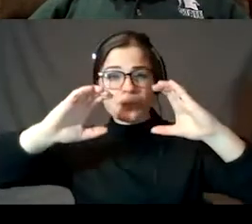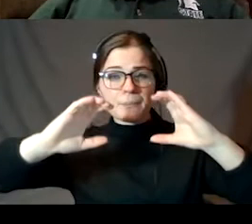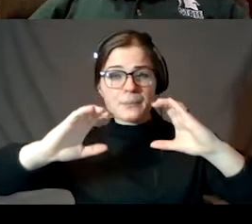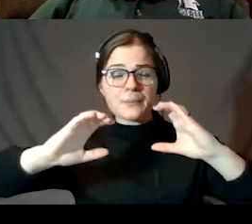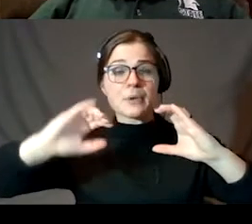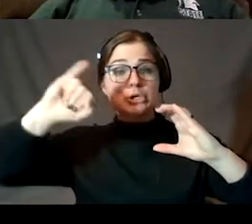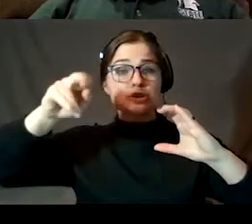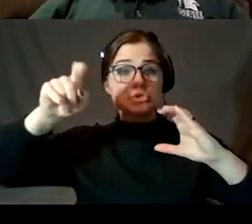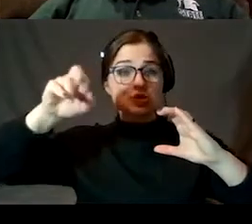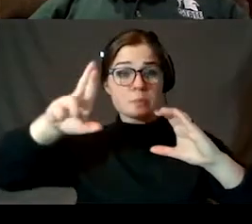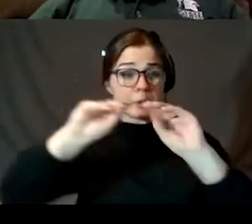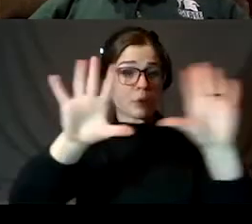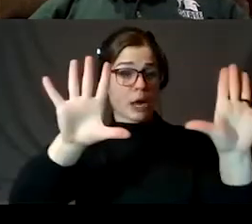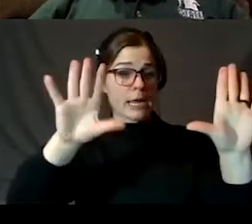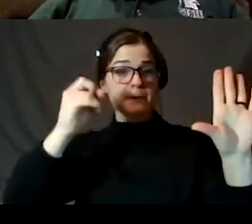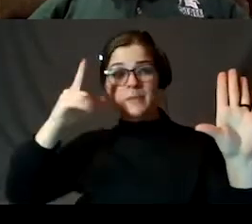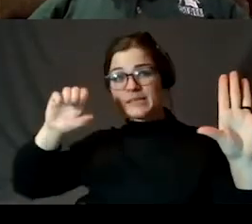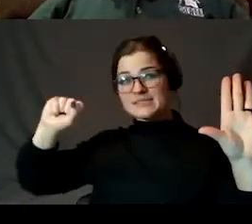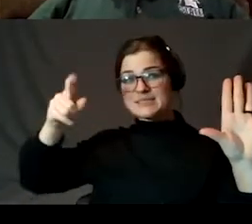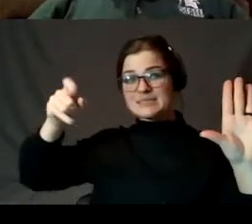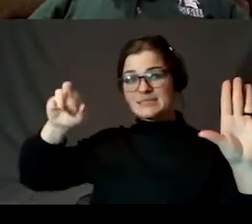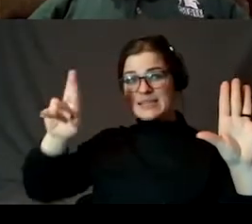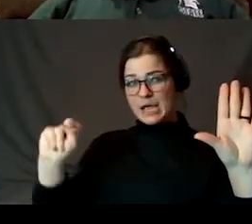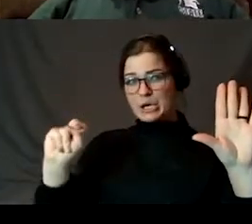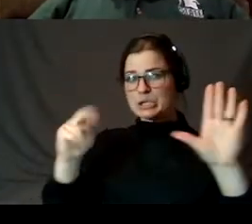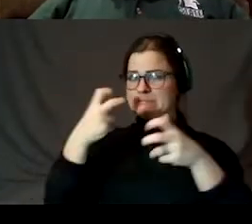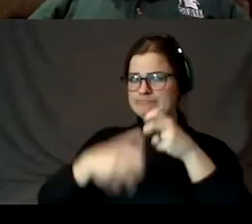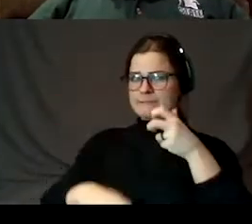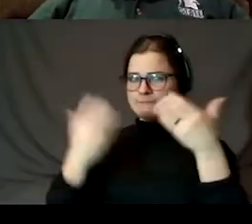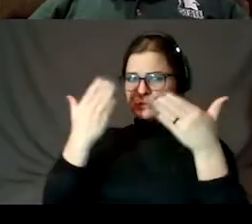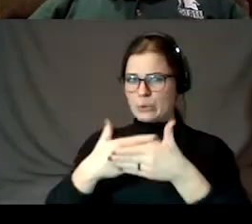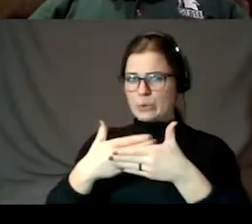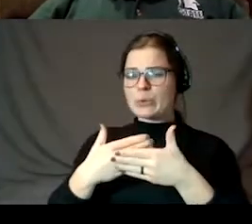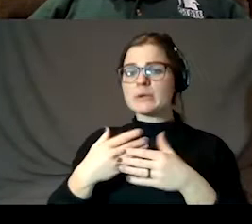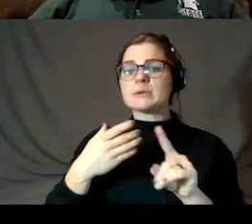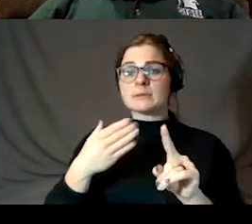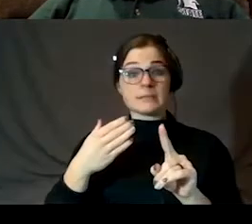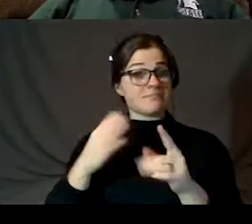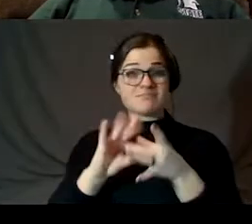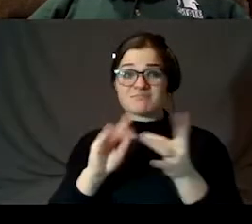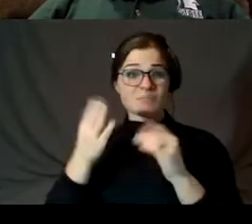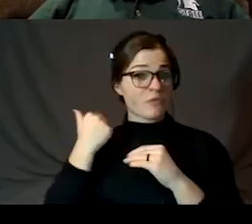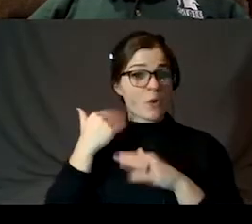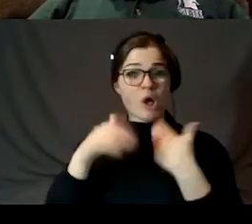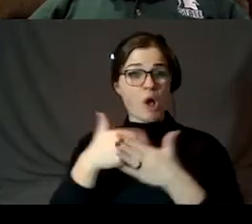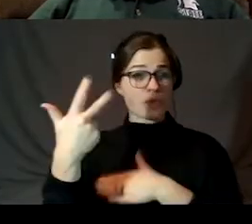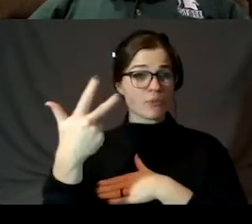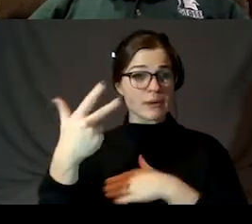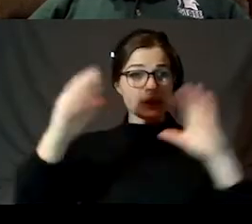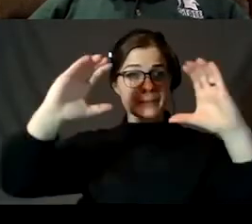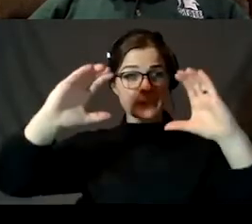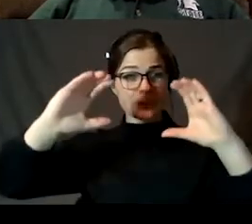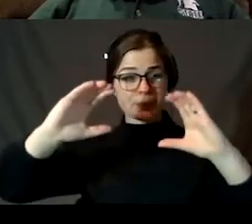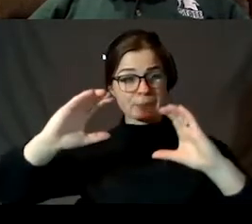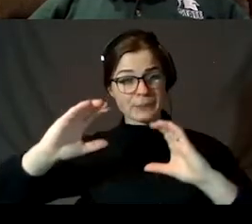Saturn is lower, and it's actually harder to see. Now, I said Mercury, they are both heading down into the sun. Mercury